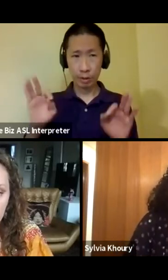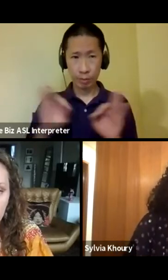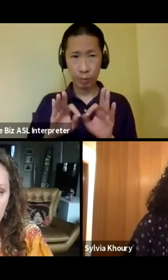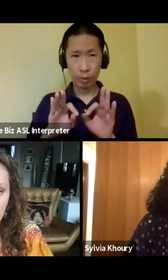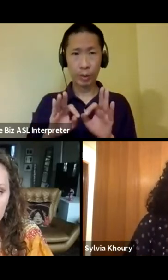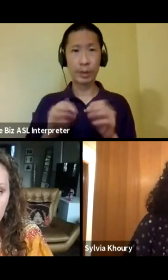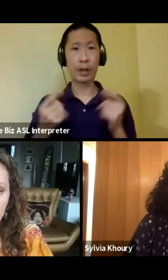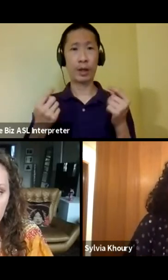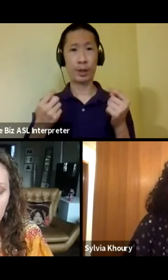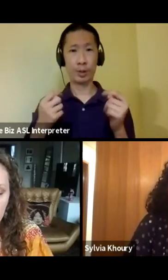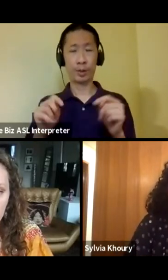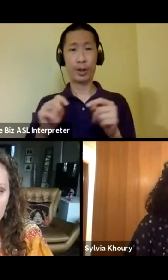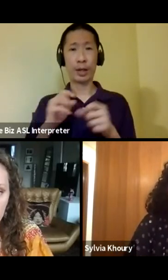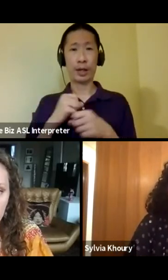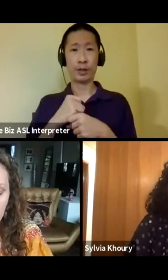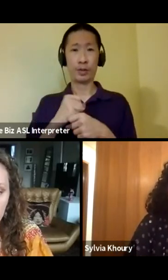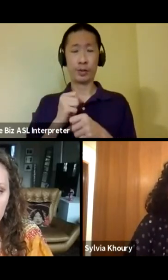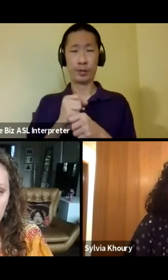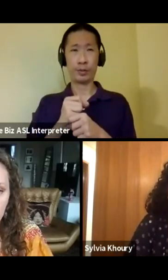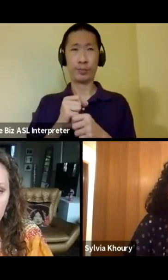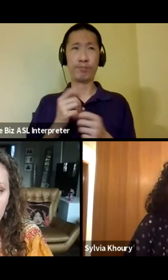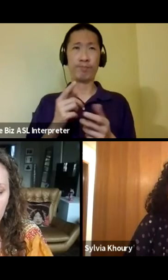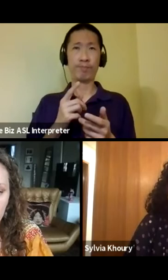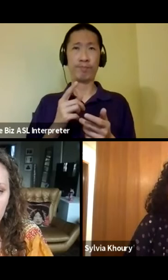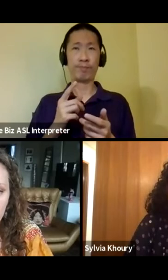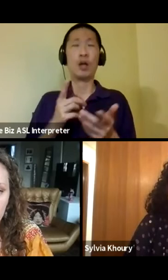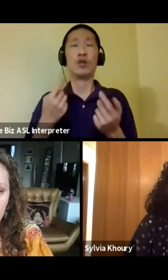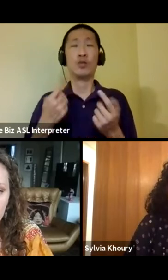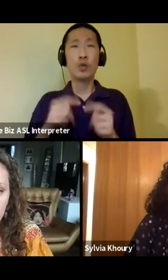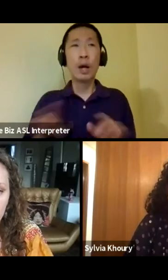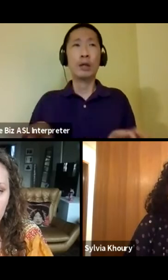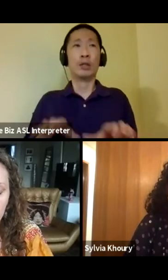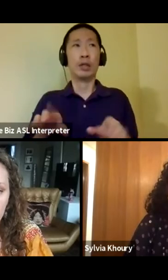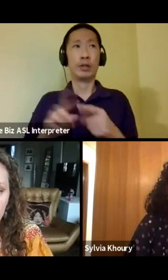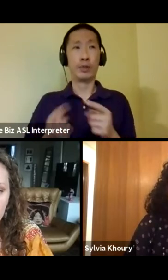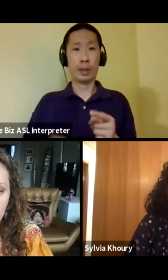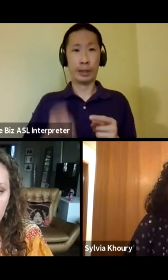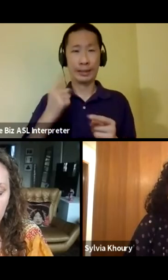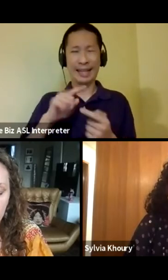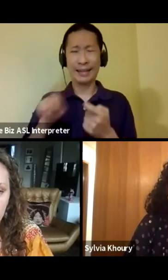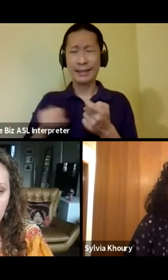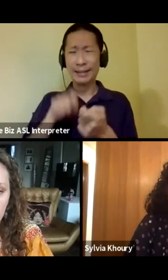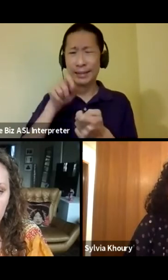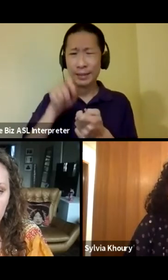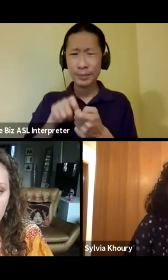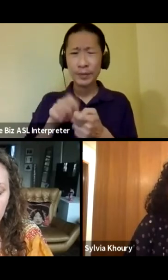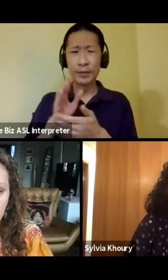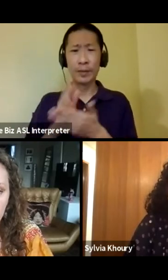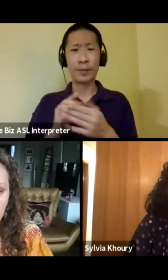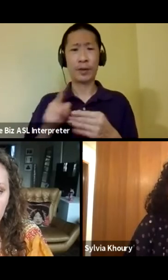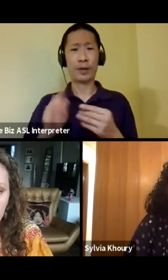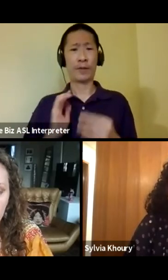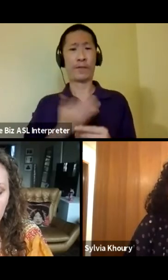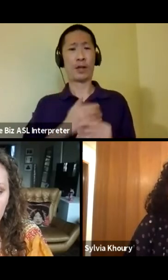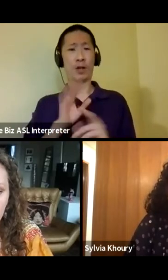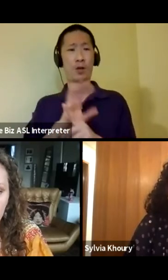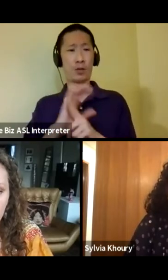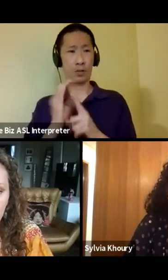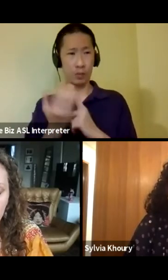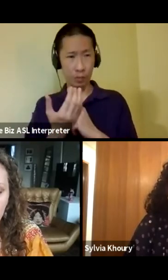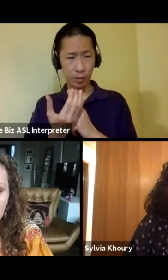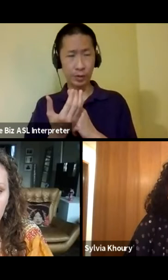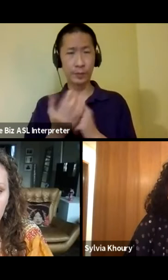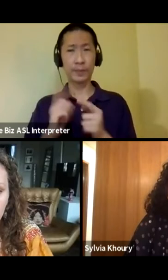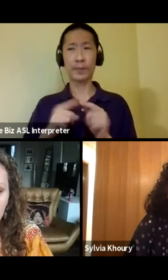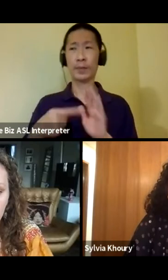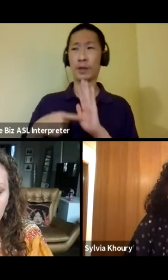to, to, to go, to, to really understand the nuances of our cultures and, and put them